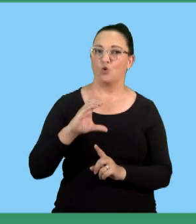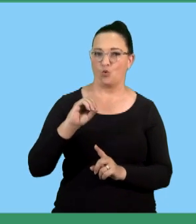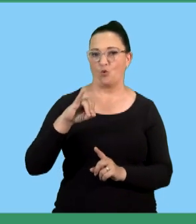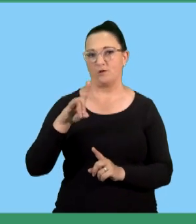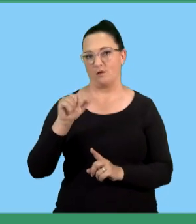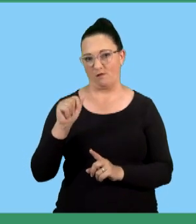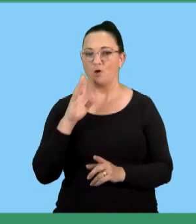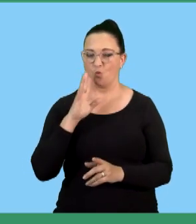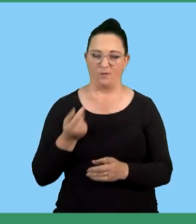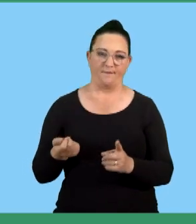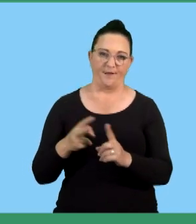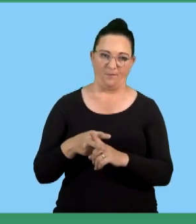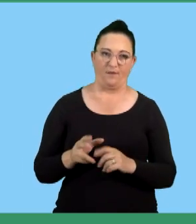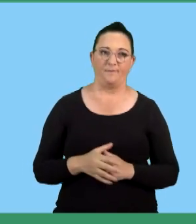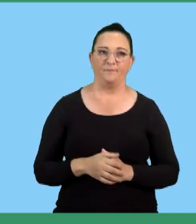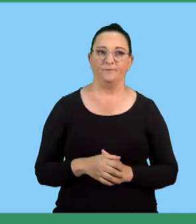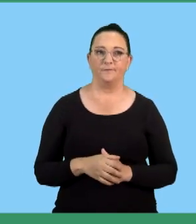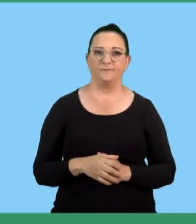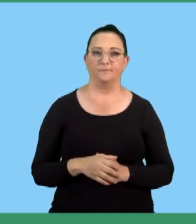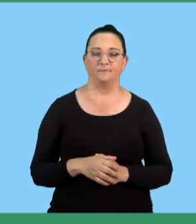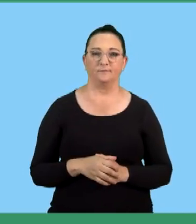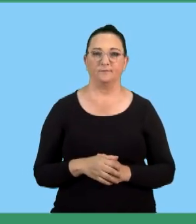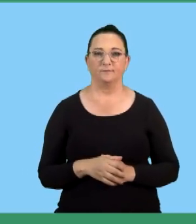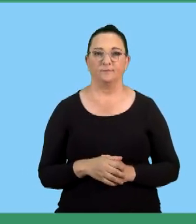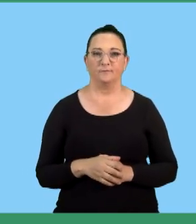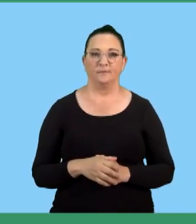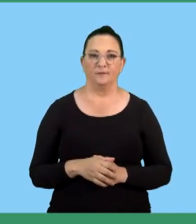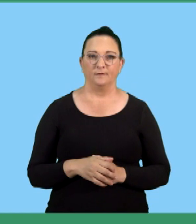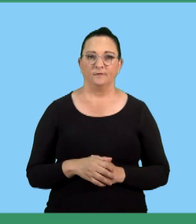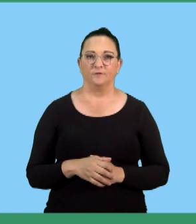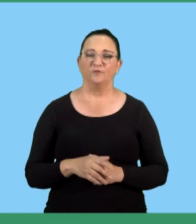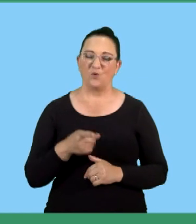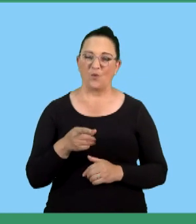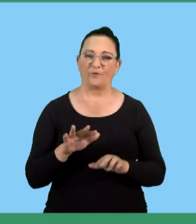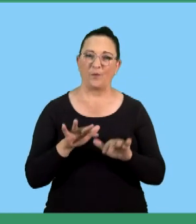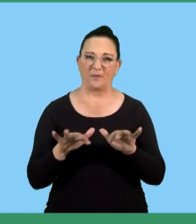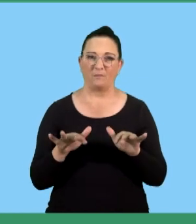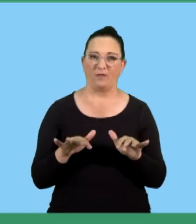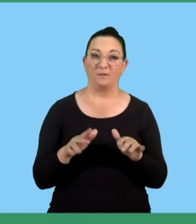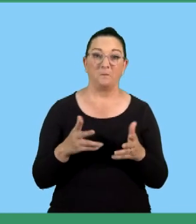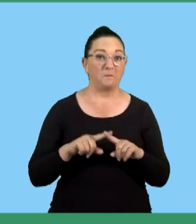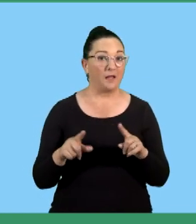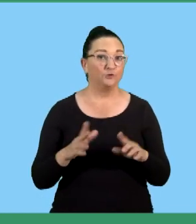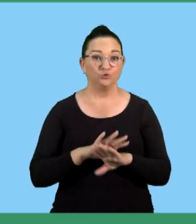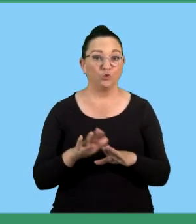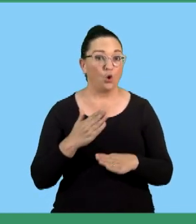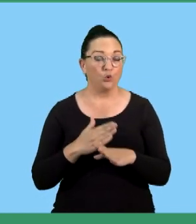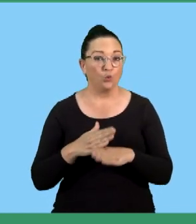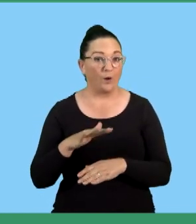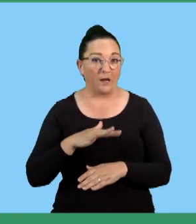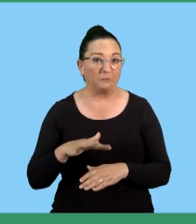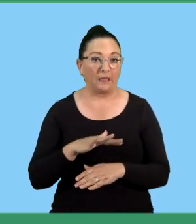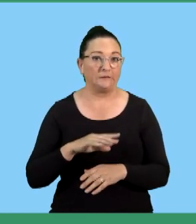important, due to a workplace accident. So it applies to such people. But if it's not due to a workplace